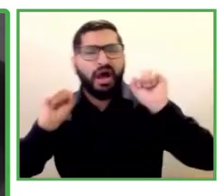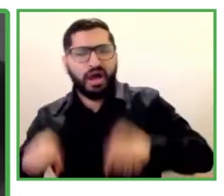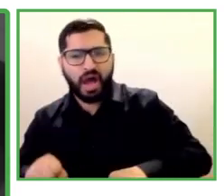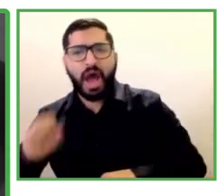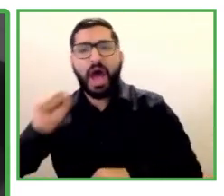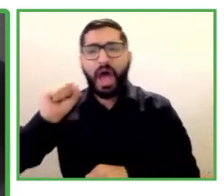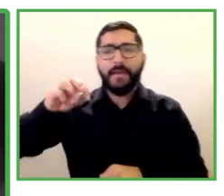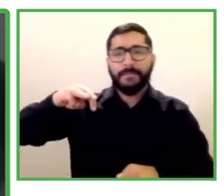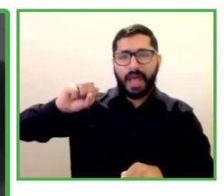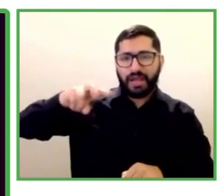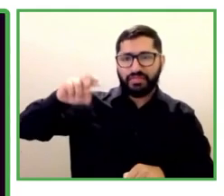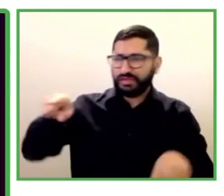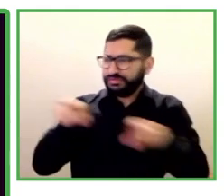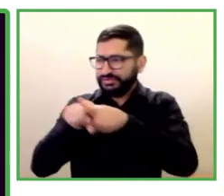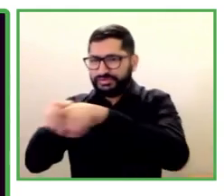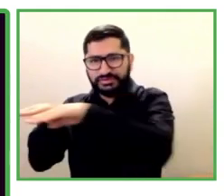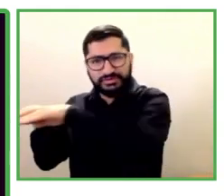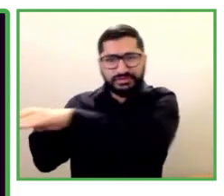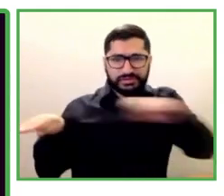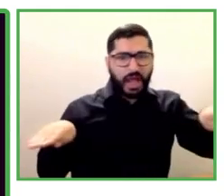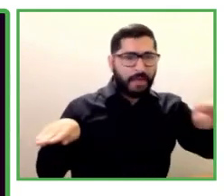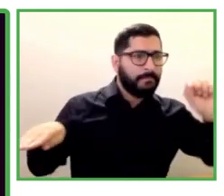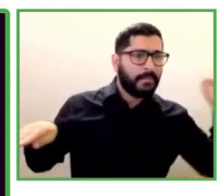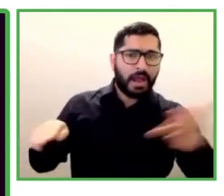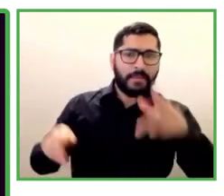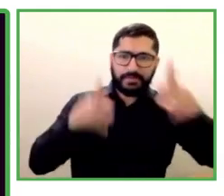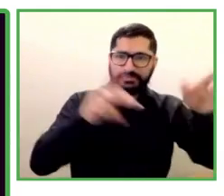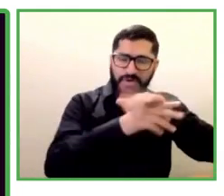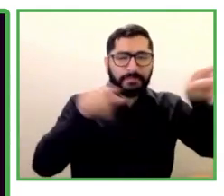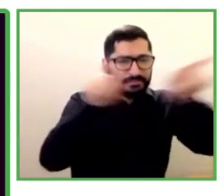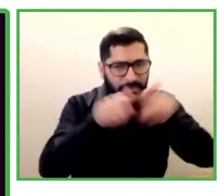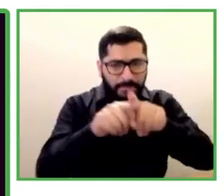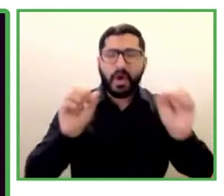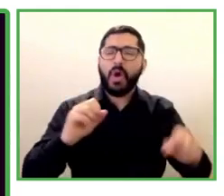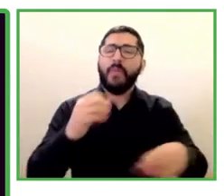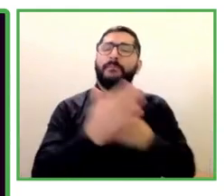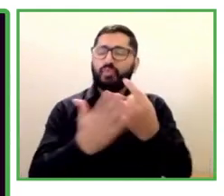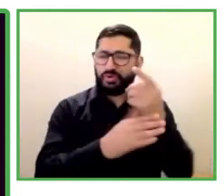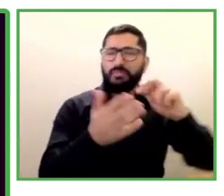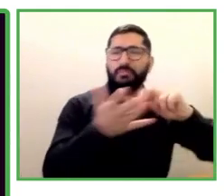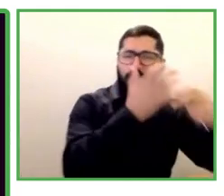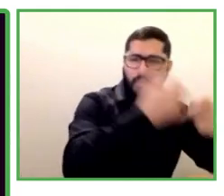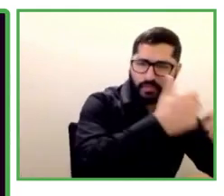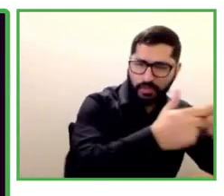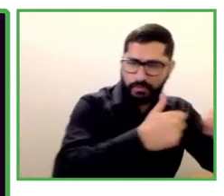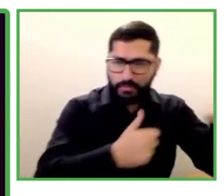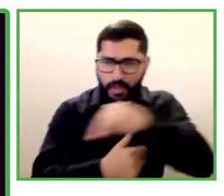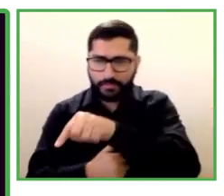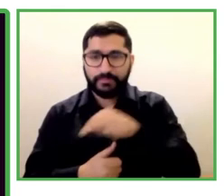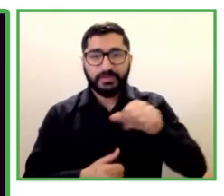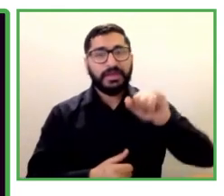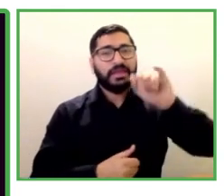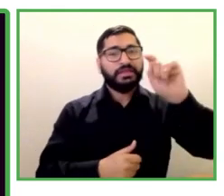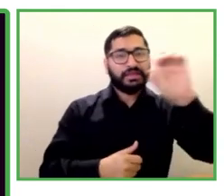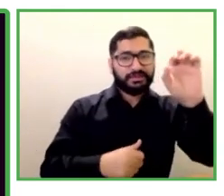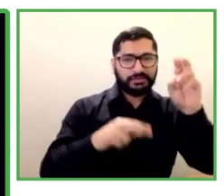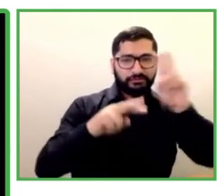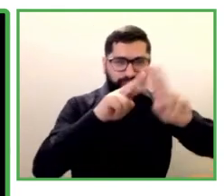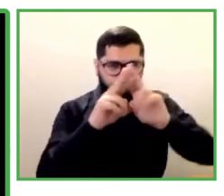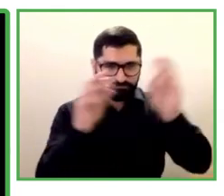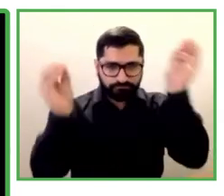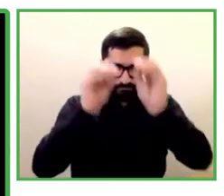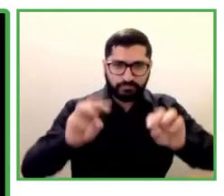Egalite, we develop a technology to unleash human potential, leaving all bias and prejudice behind.